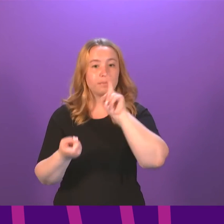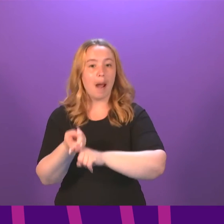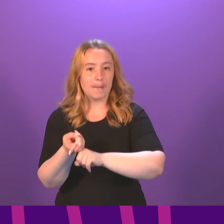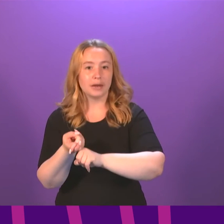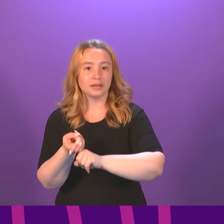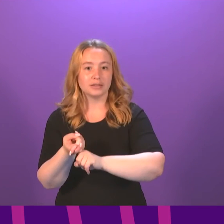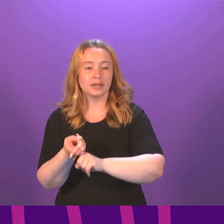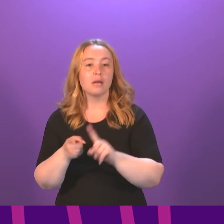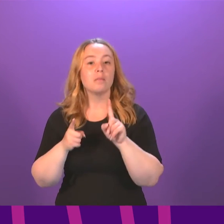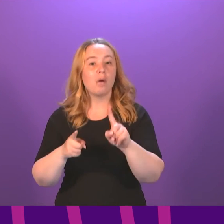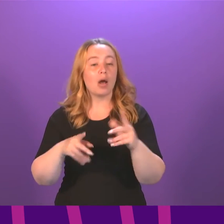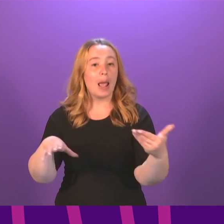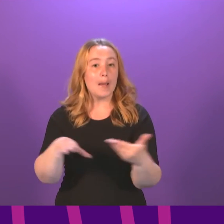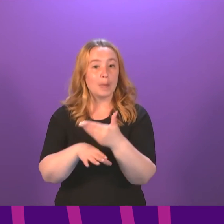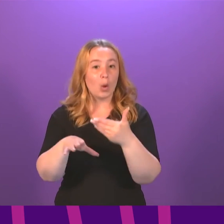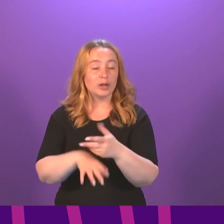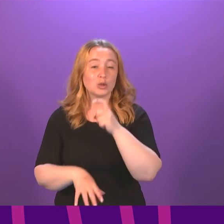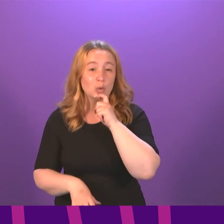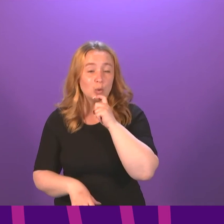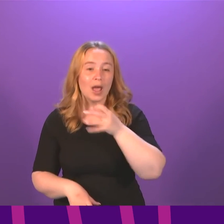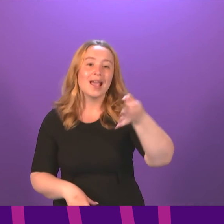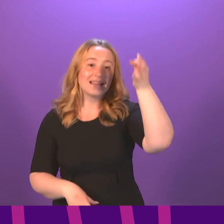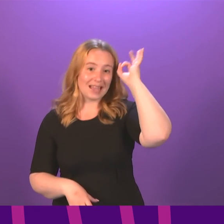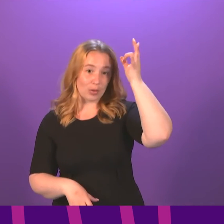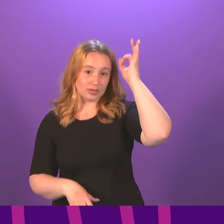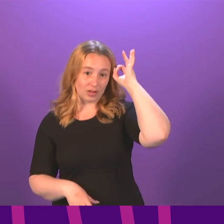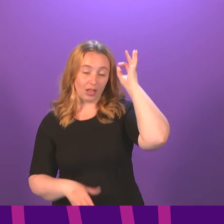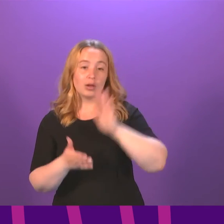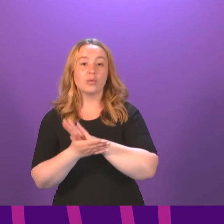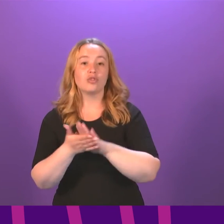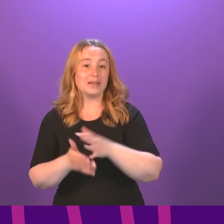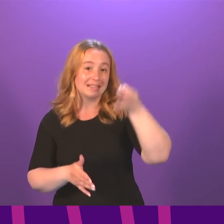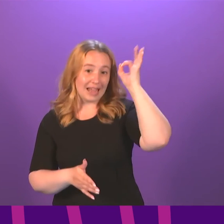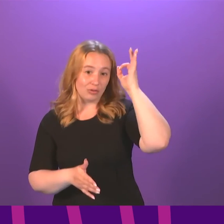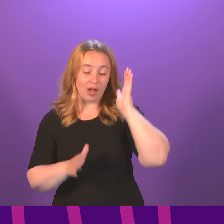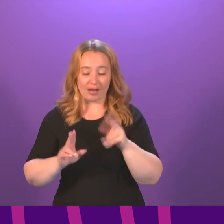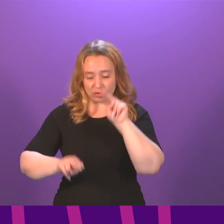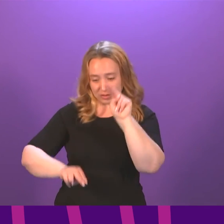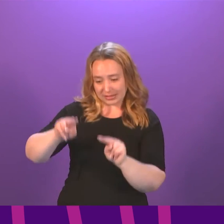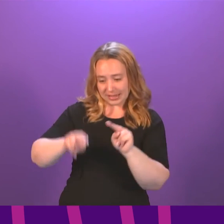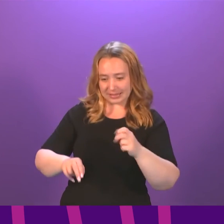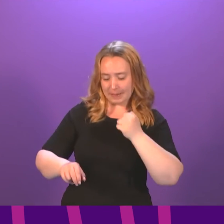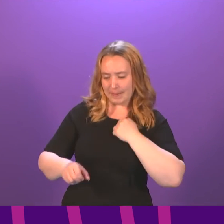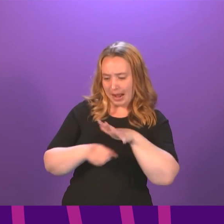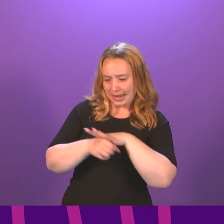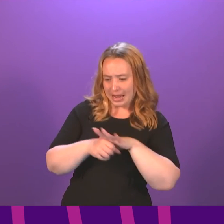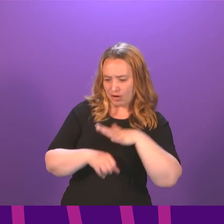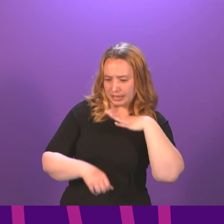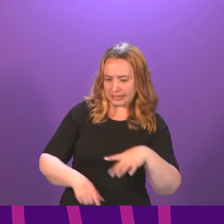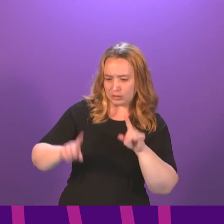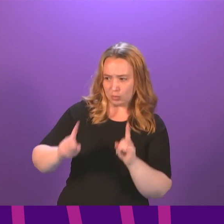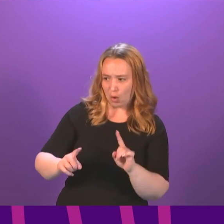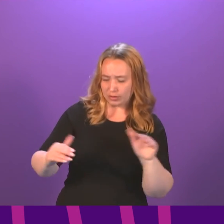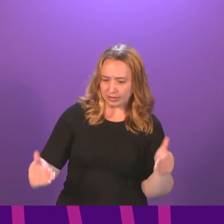but employers are councils, and therefore they also have to have the ability to assess needs in their local areas and to take